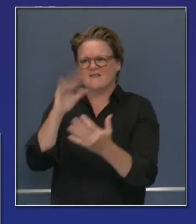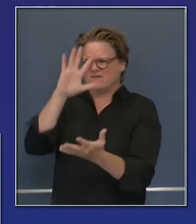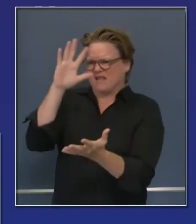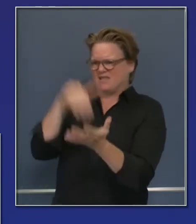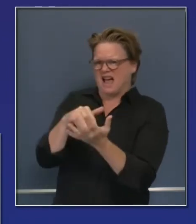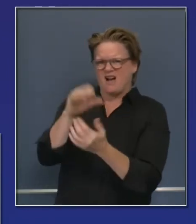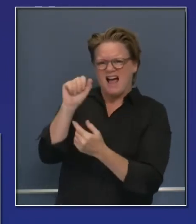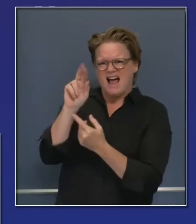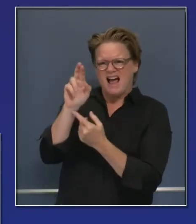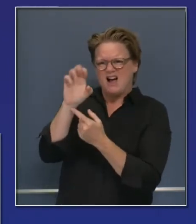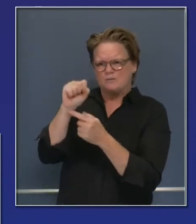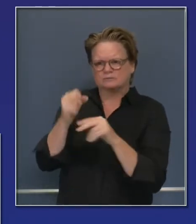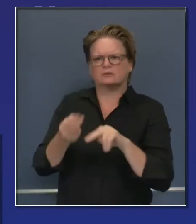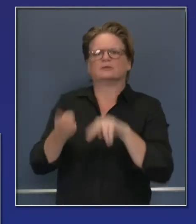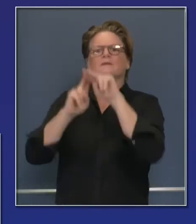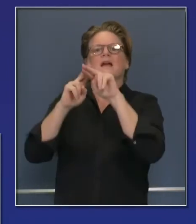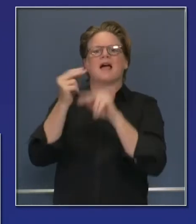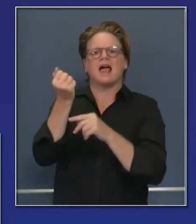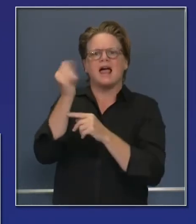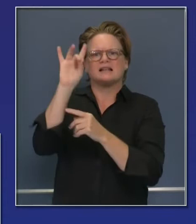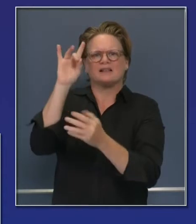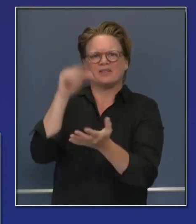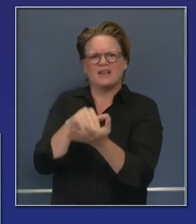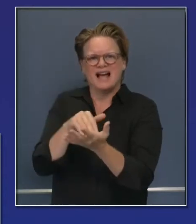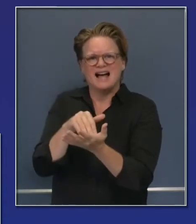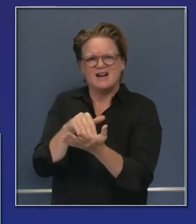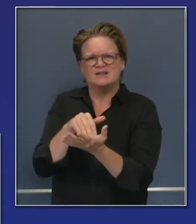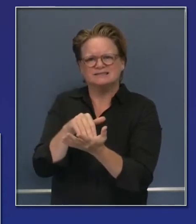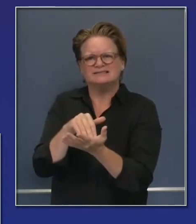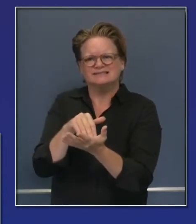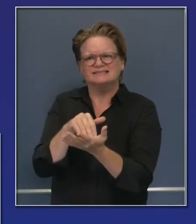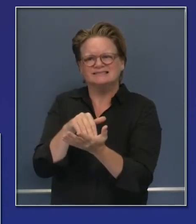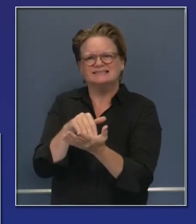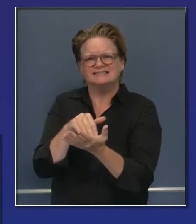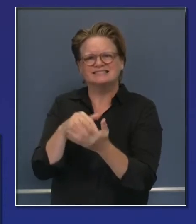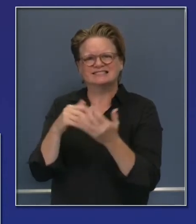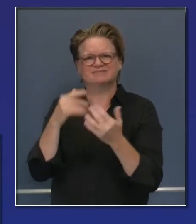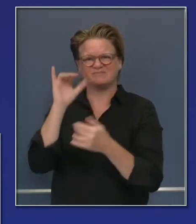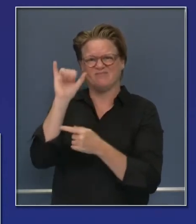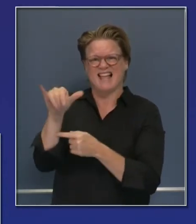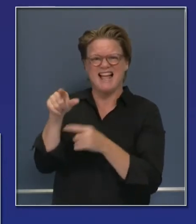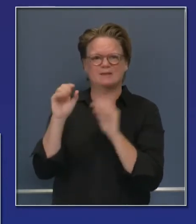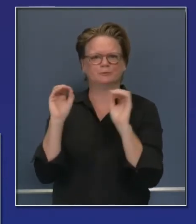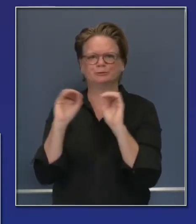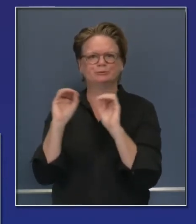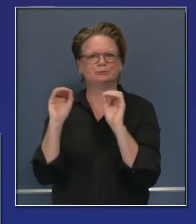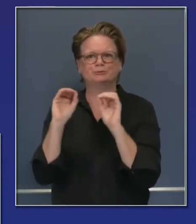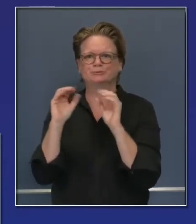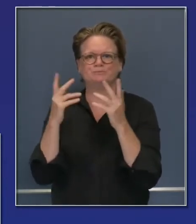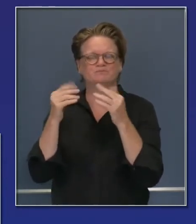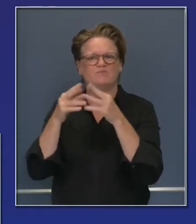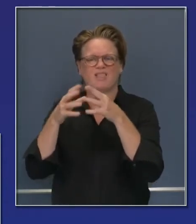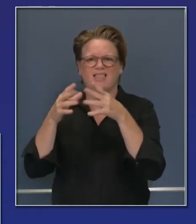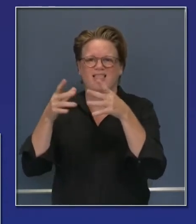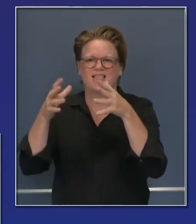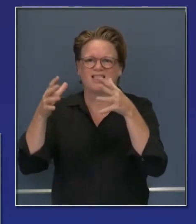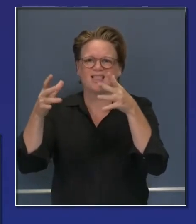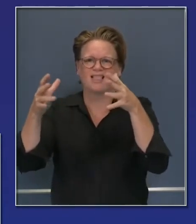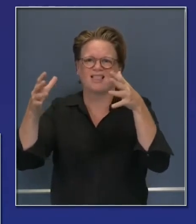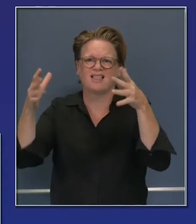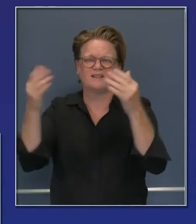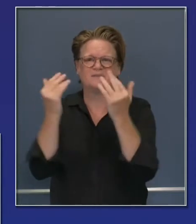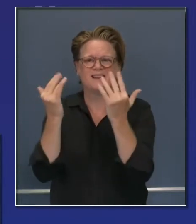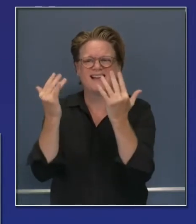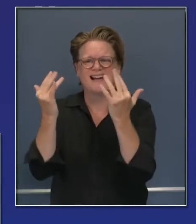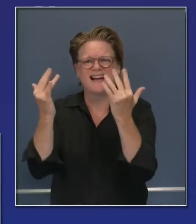about 18,000 acres, still 0% contained. As we pull more resources from Southern California, the Lake Fire and those other